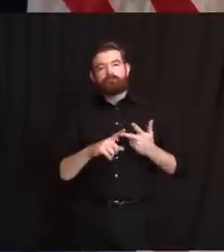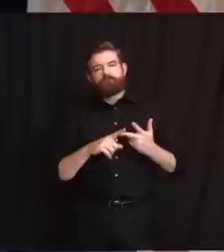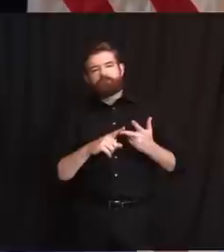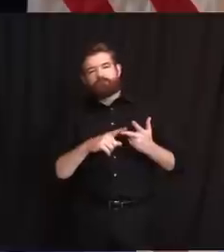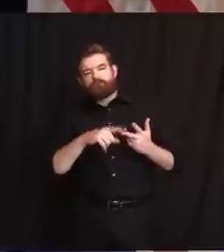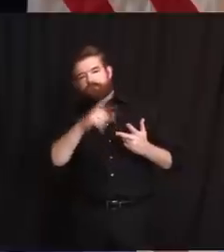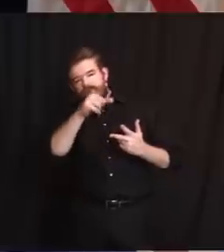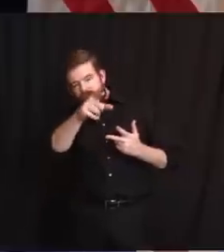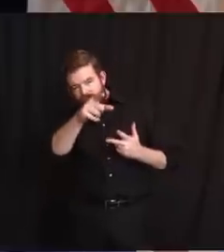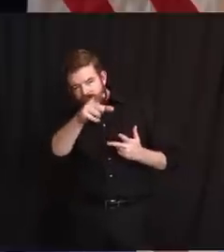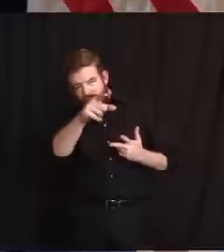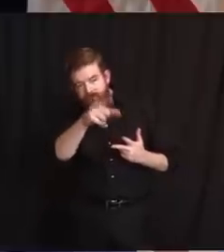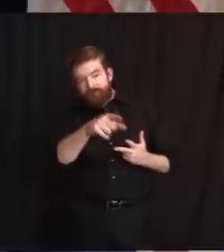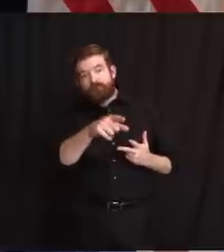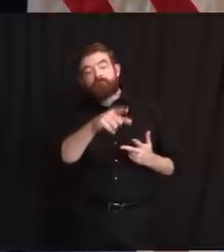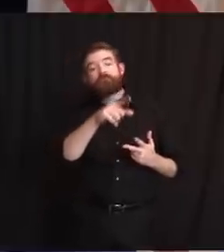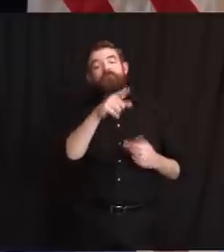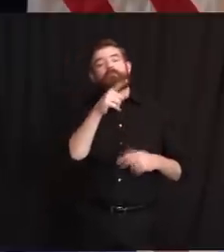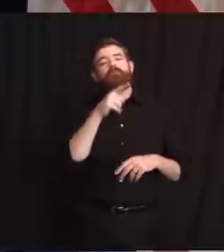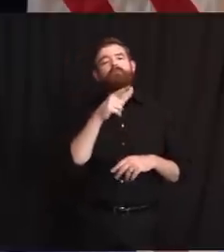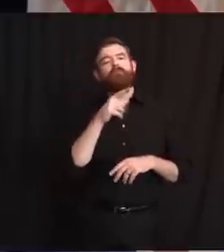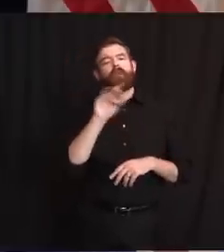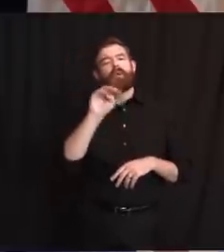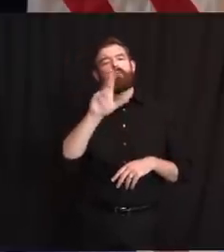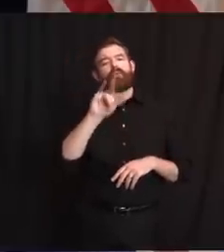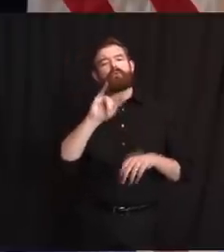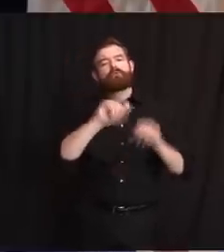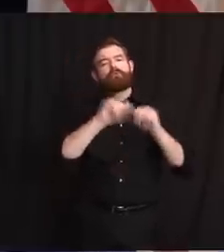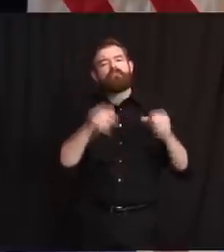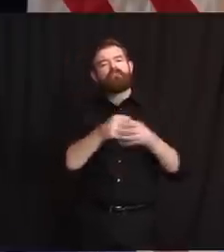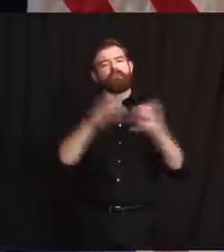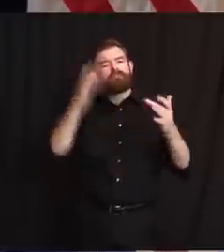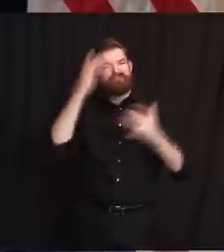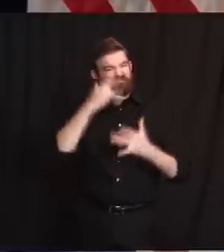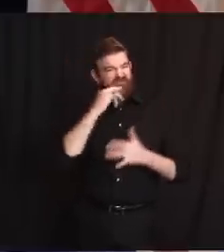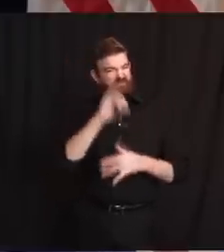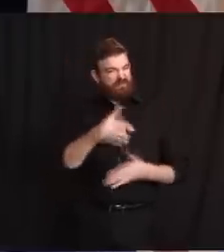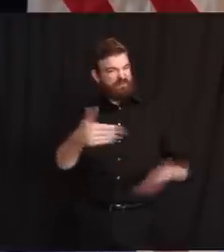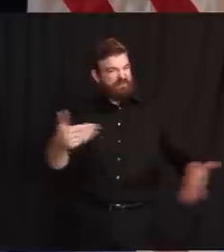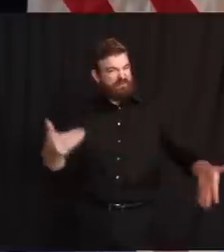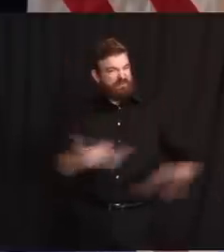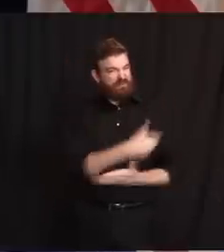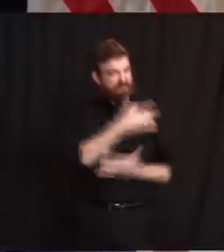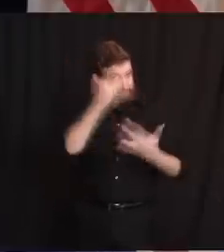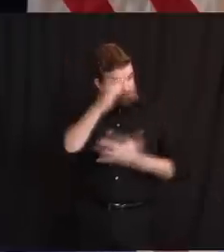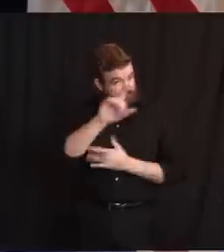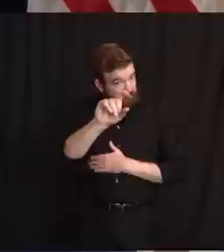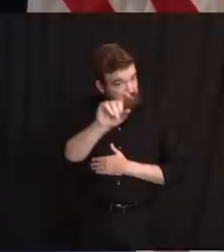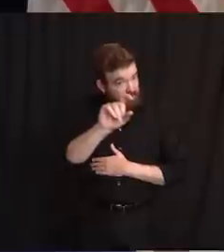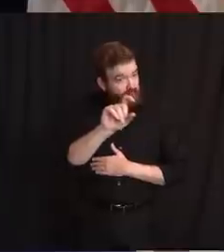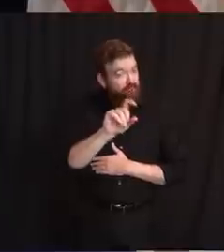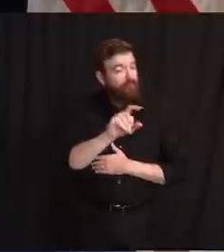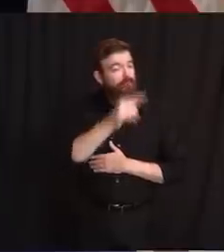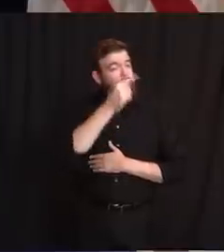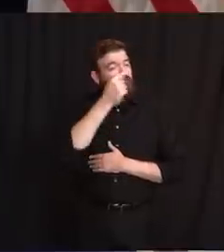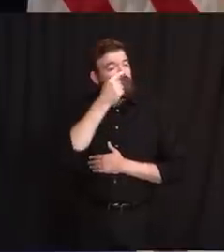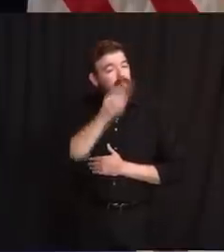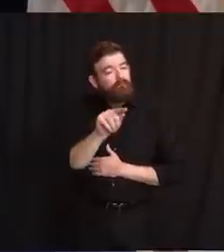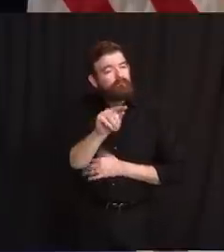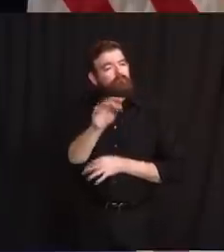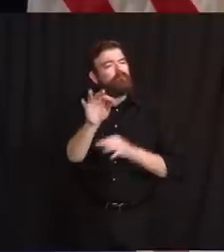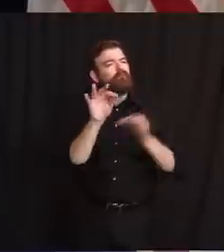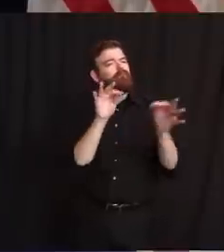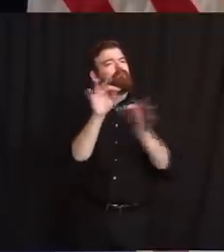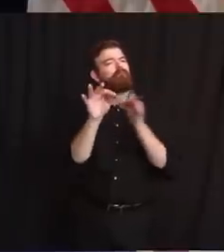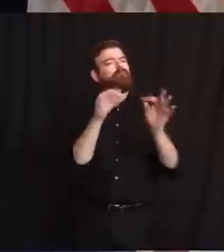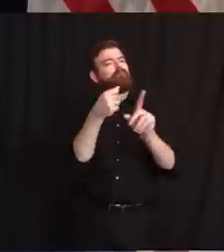syndrome that we're seeing, you said this is a new illness perhaps. Could you shed a little more light, explain what you mean? What are we talking about